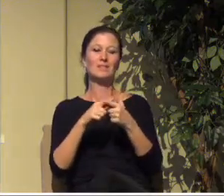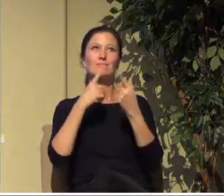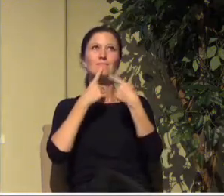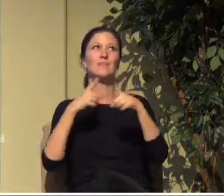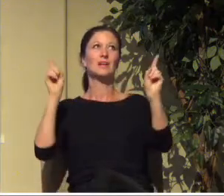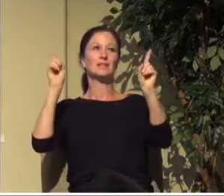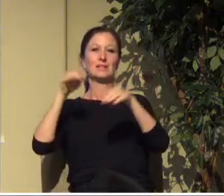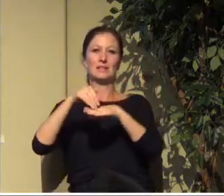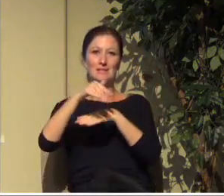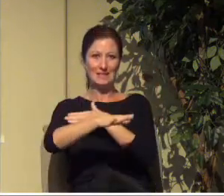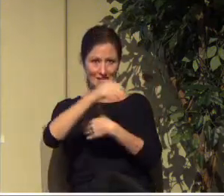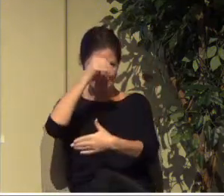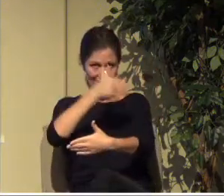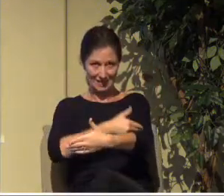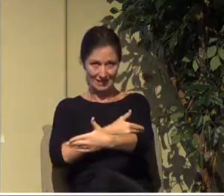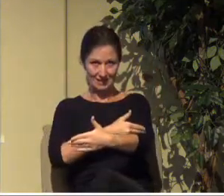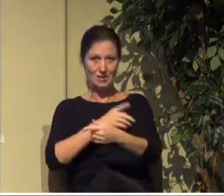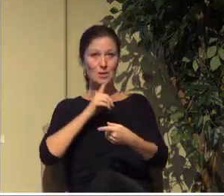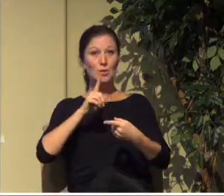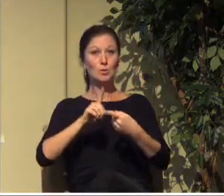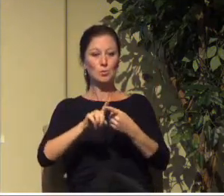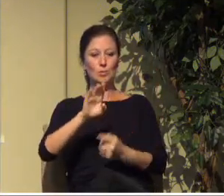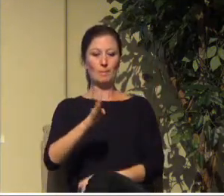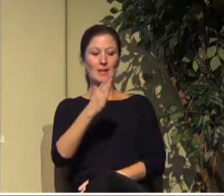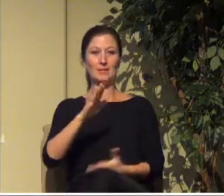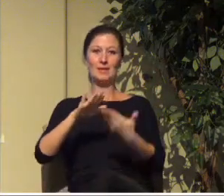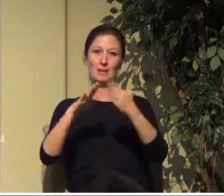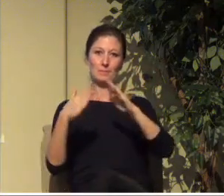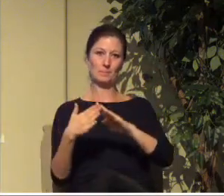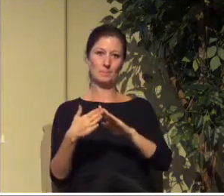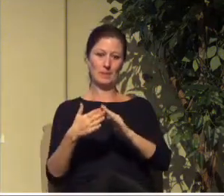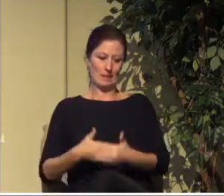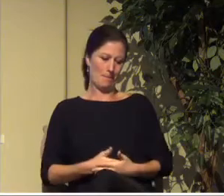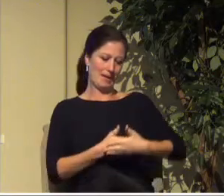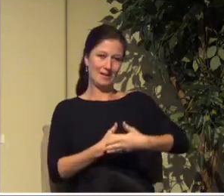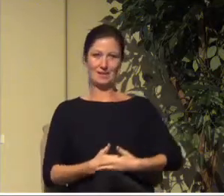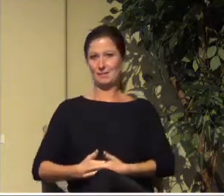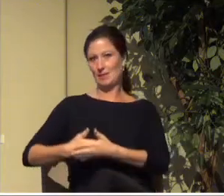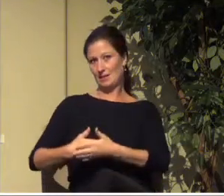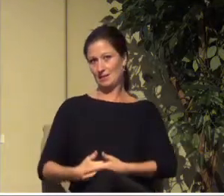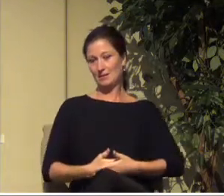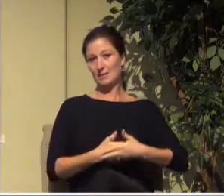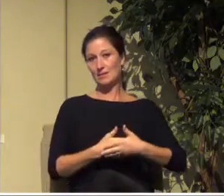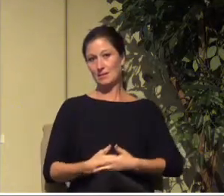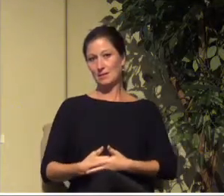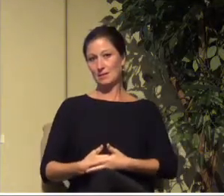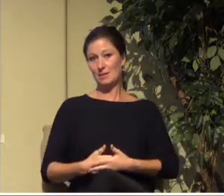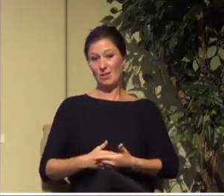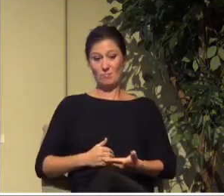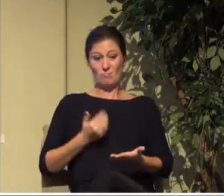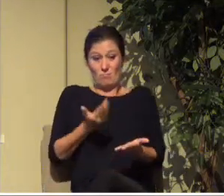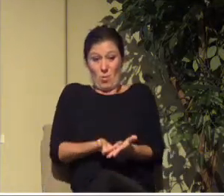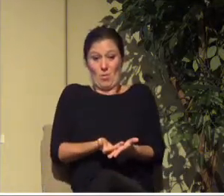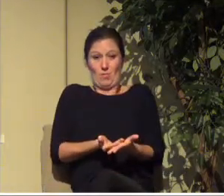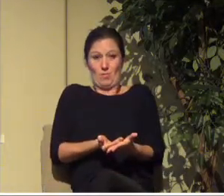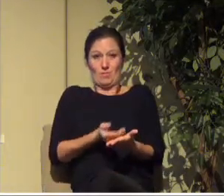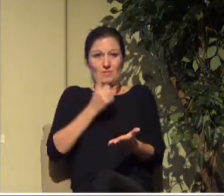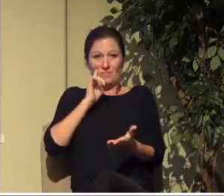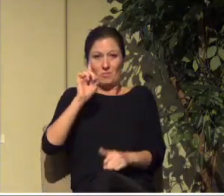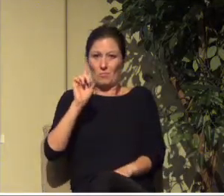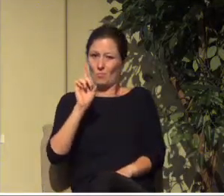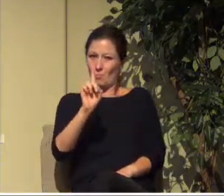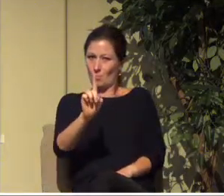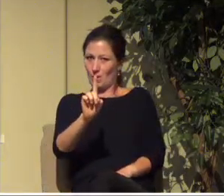who has come for one singular great purpose and that is to die on the cross